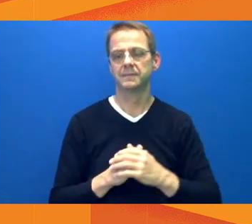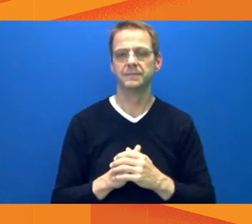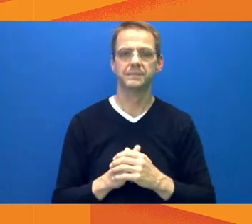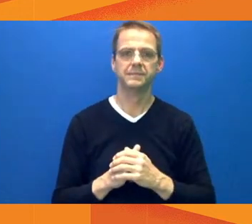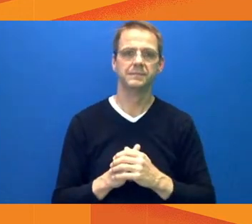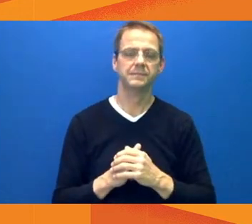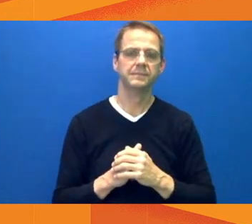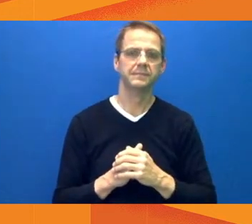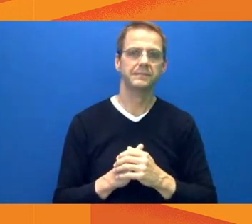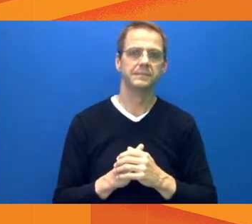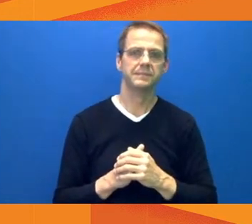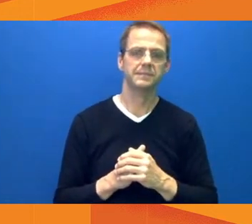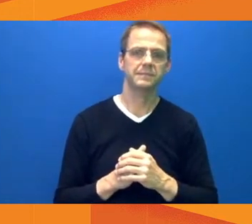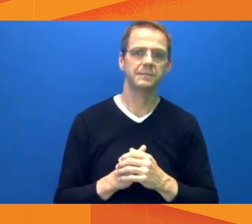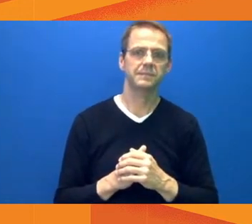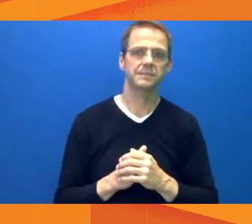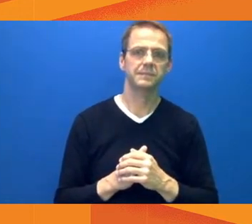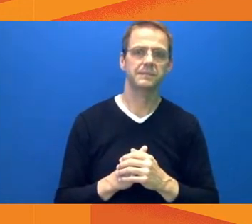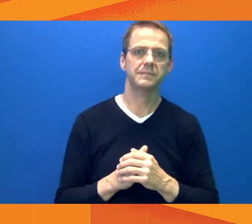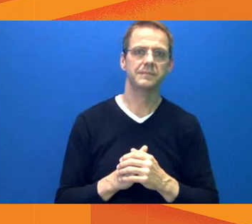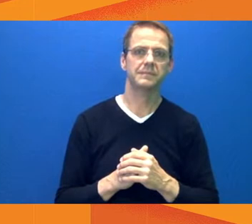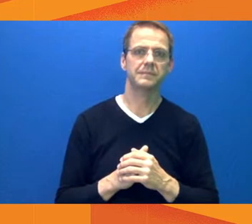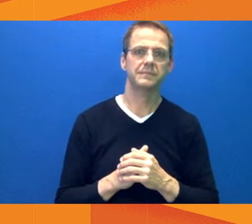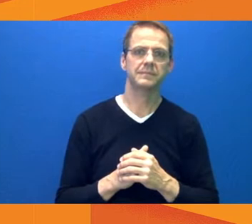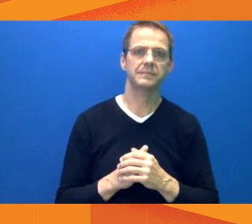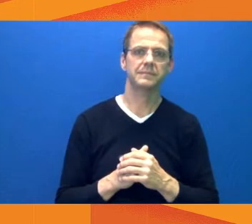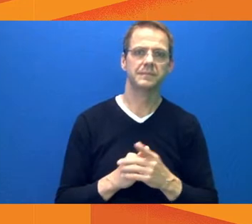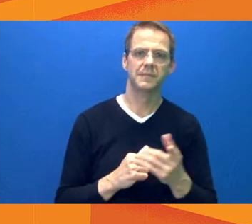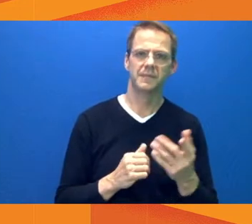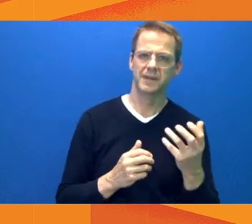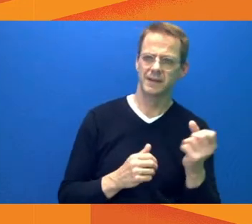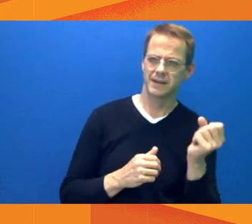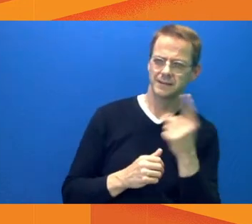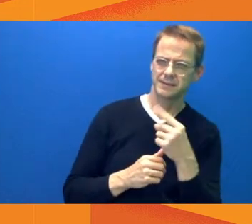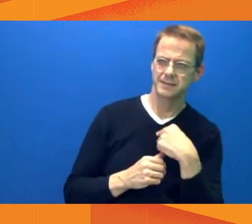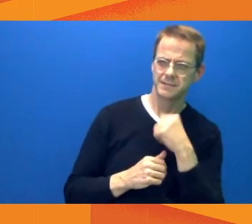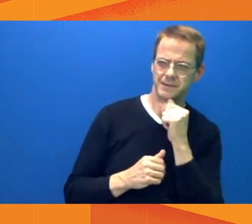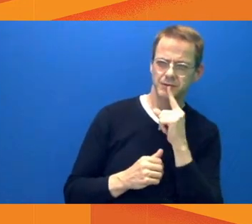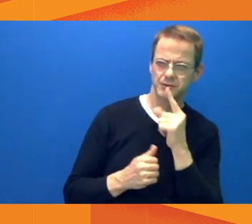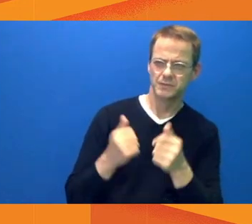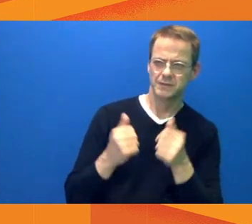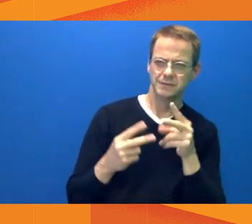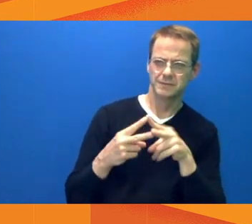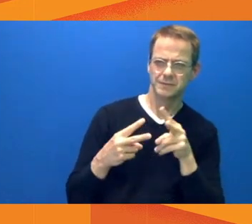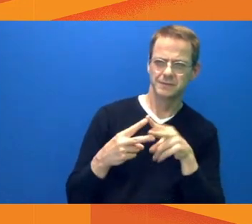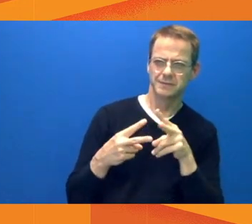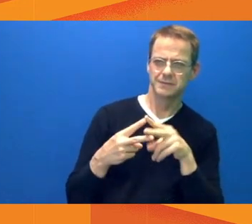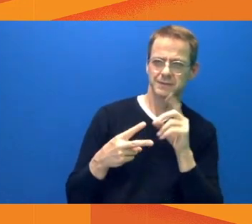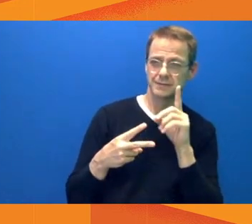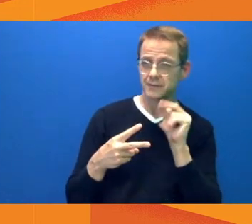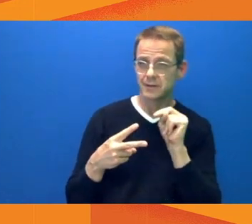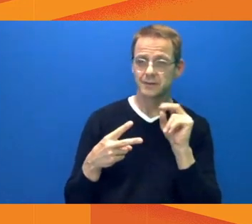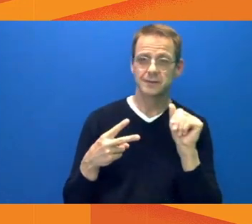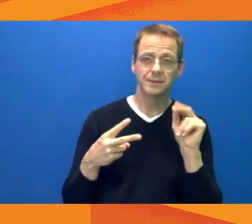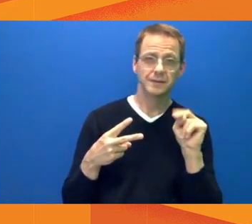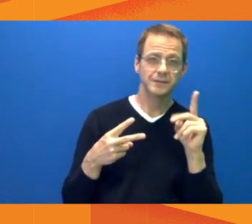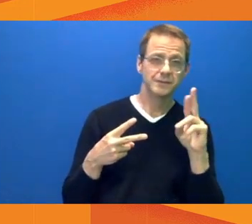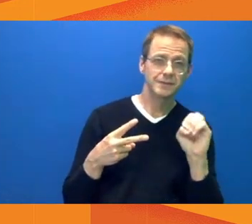you can correct me if I'm wrong. My understanding is that there was already coordination between